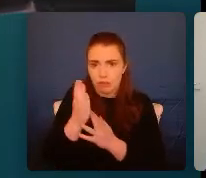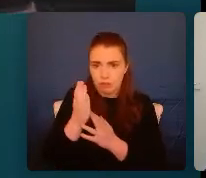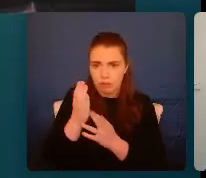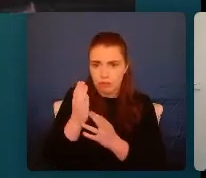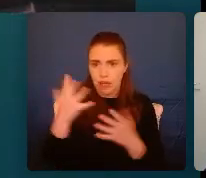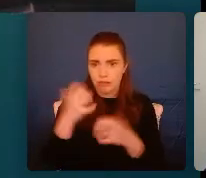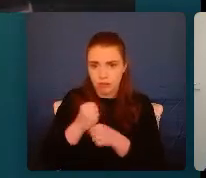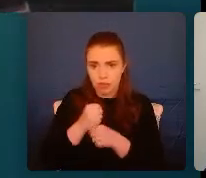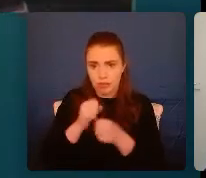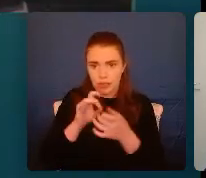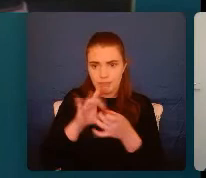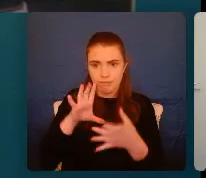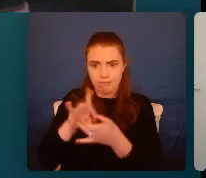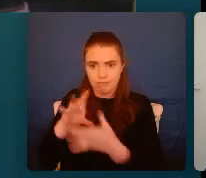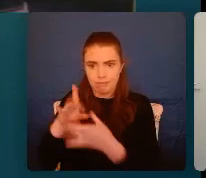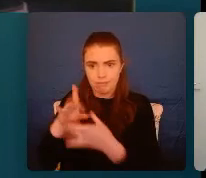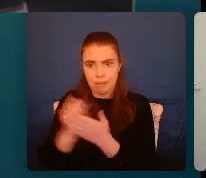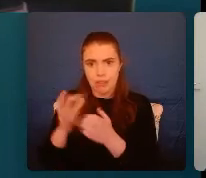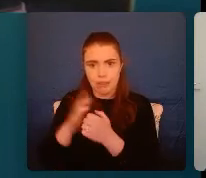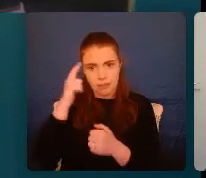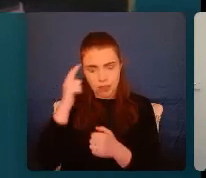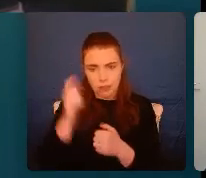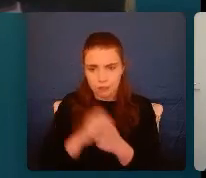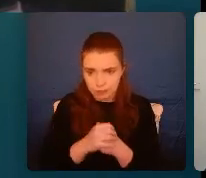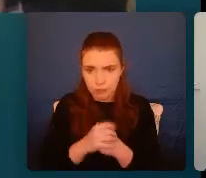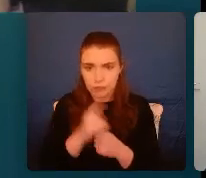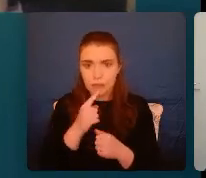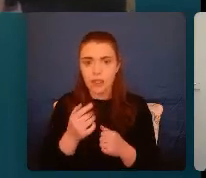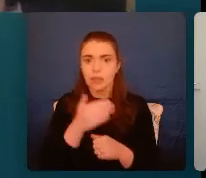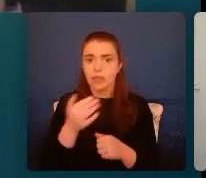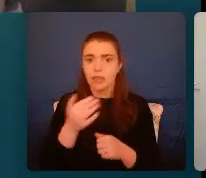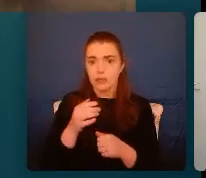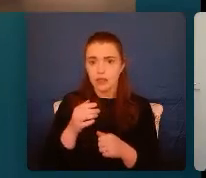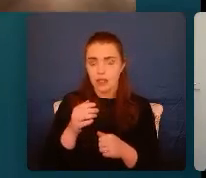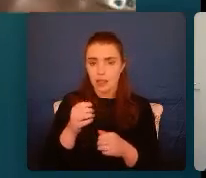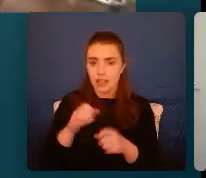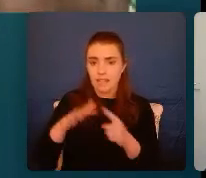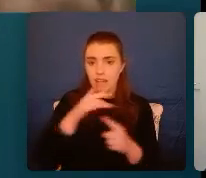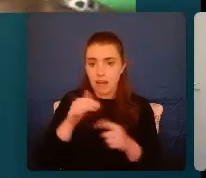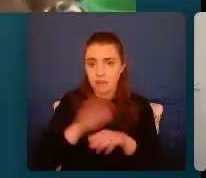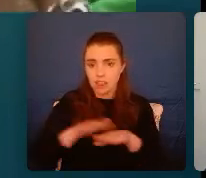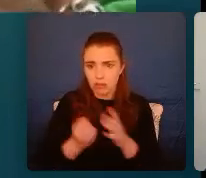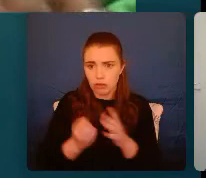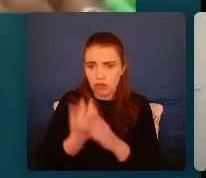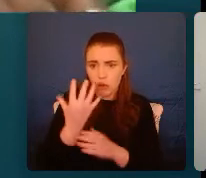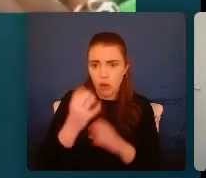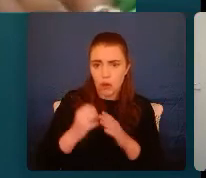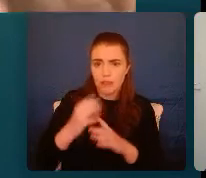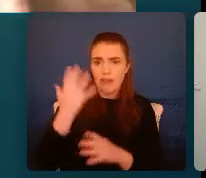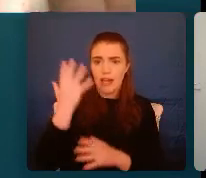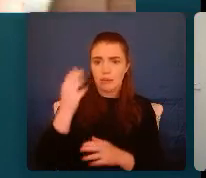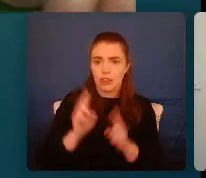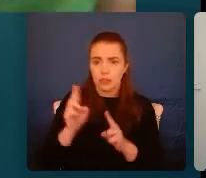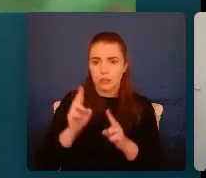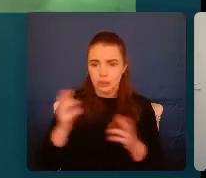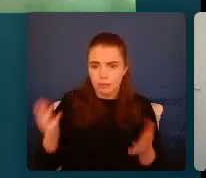Toxic stress can be avoided if we ensure that the environments in which children grow and develop are nurturing, stable and engaging.